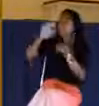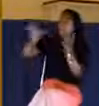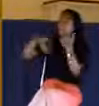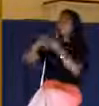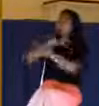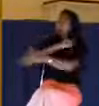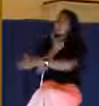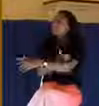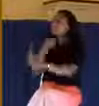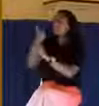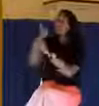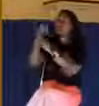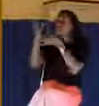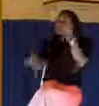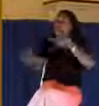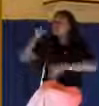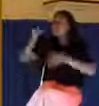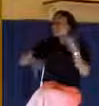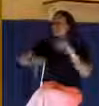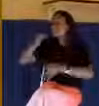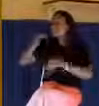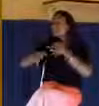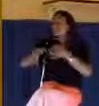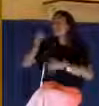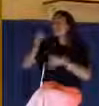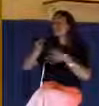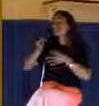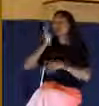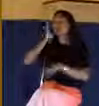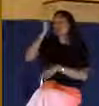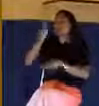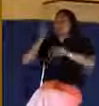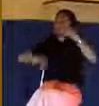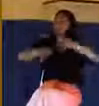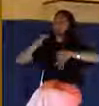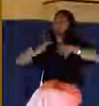the one who is the judge that will determine our eternal destiny.